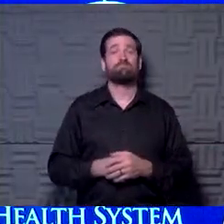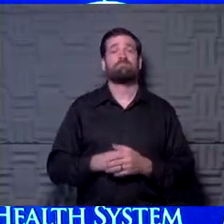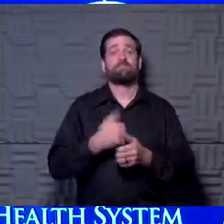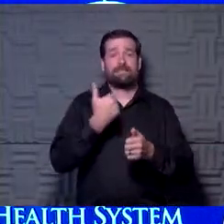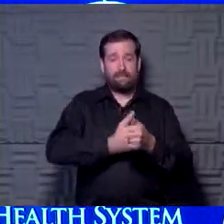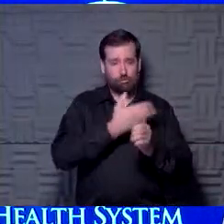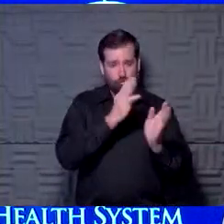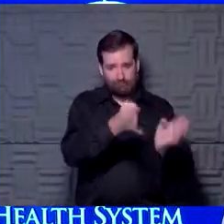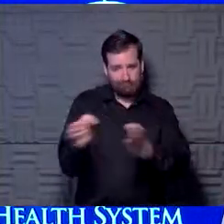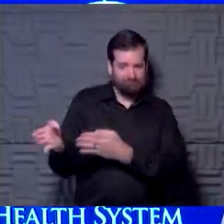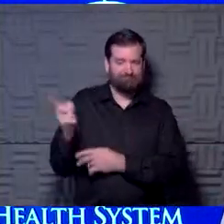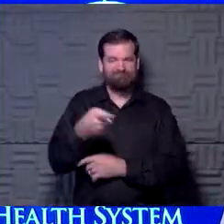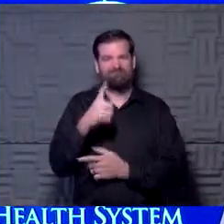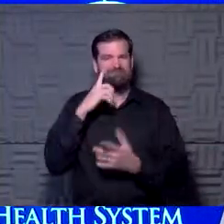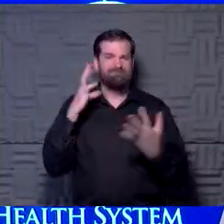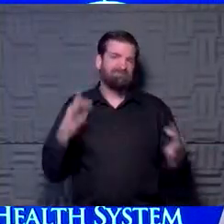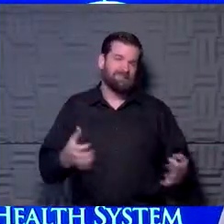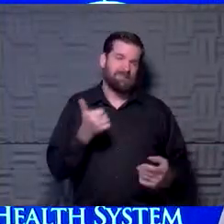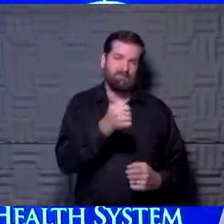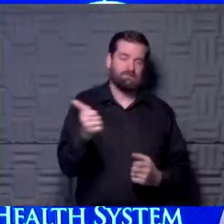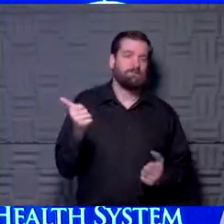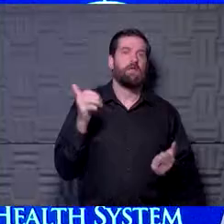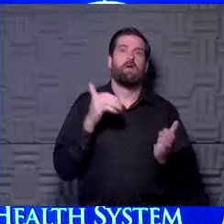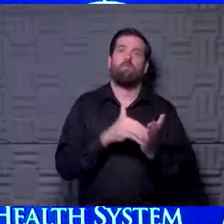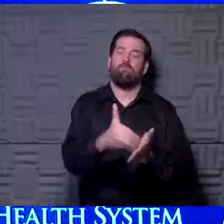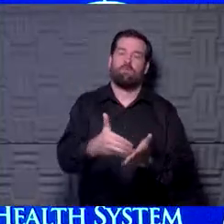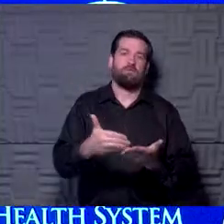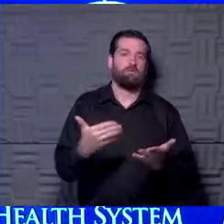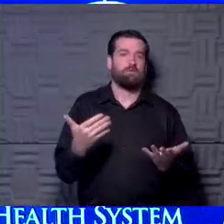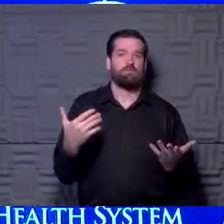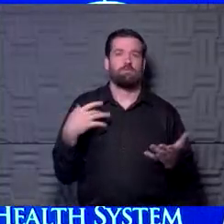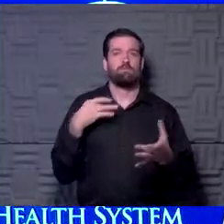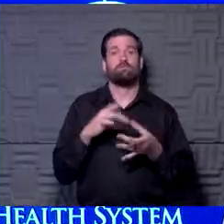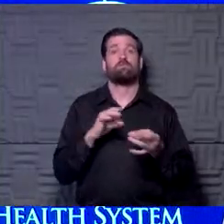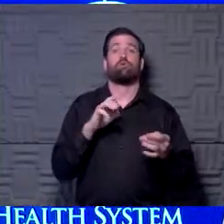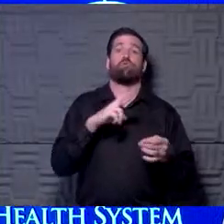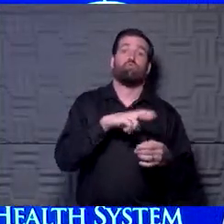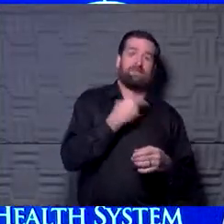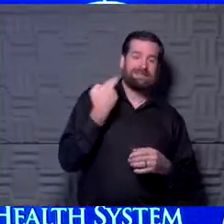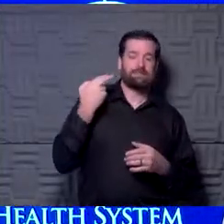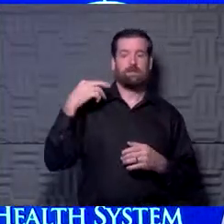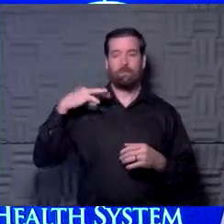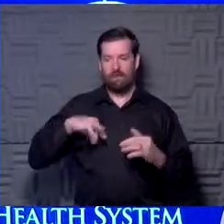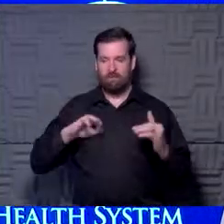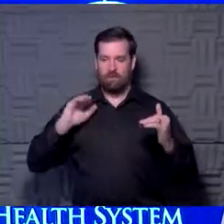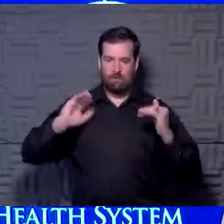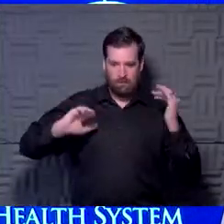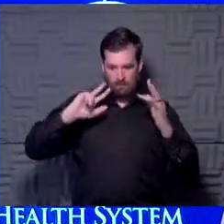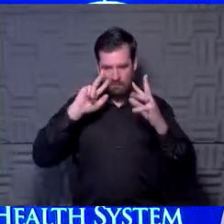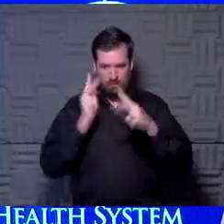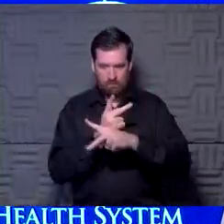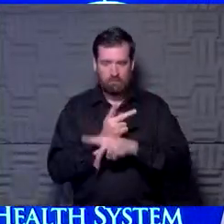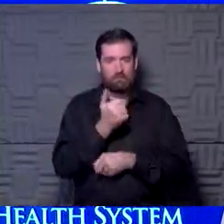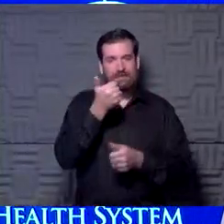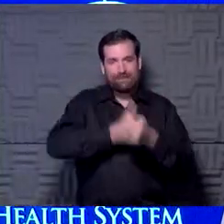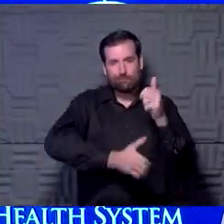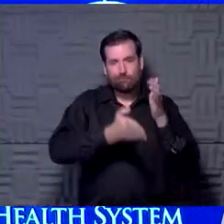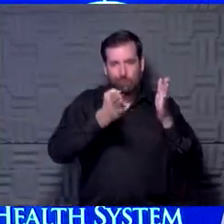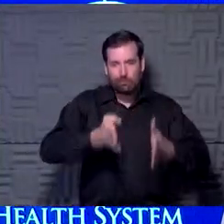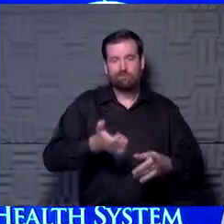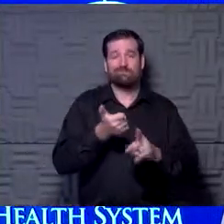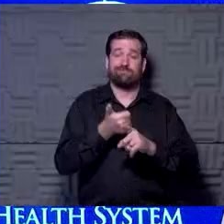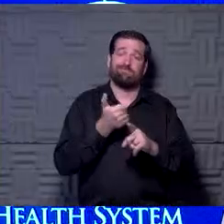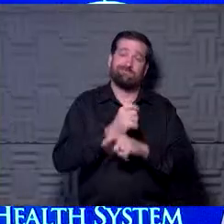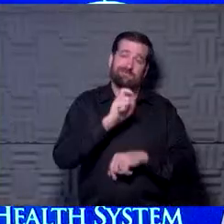individual has to make their own decision. How many times have you heard us say, it's a risk-benefit analysis, and each individual has to weigh the